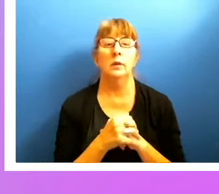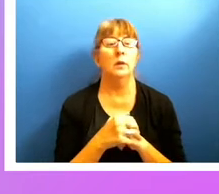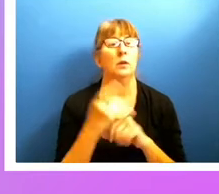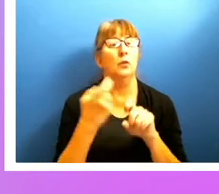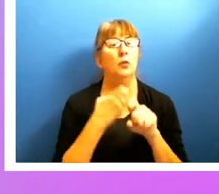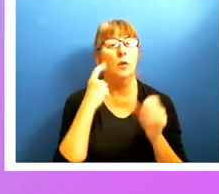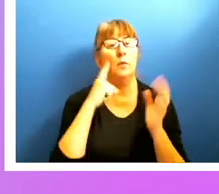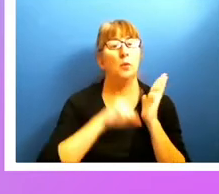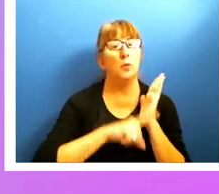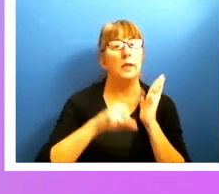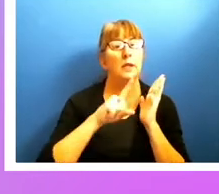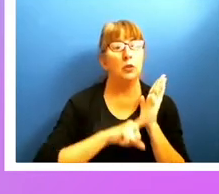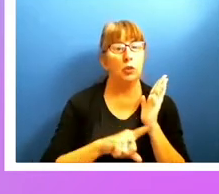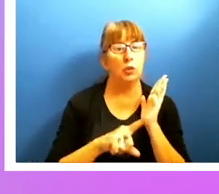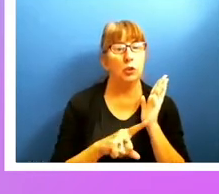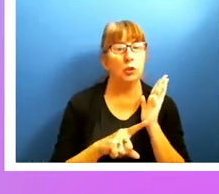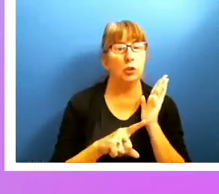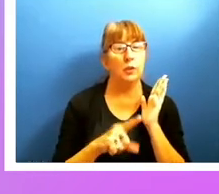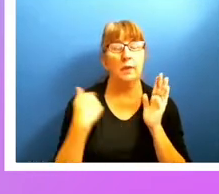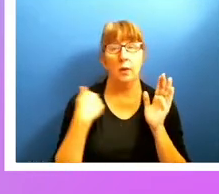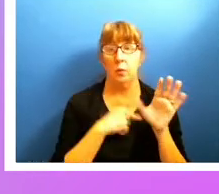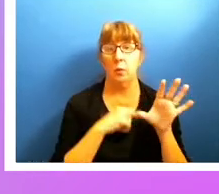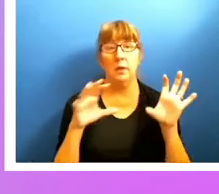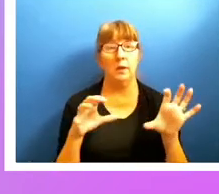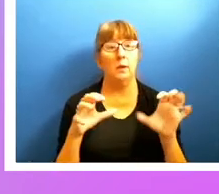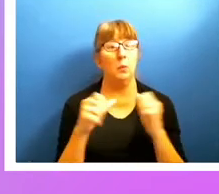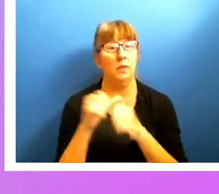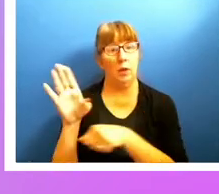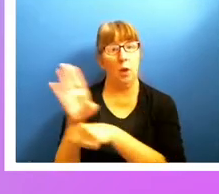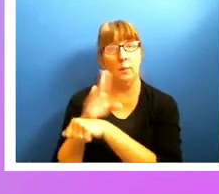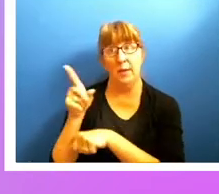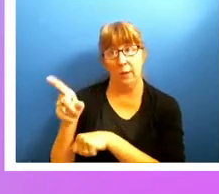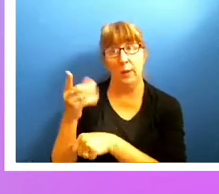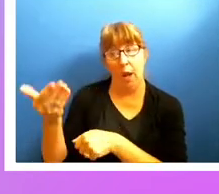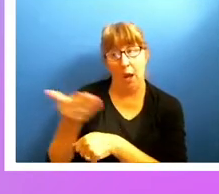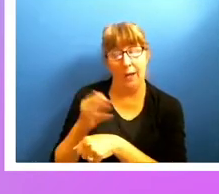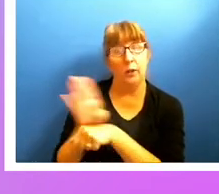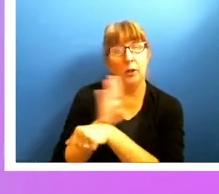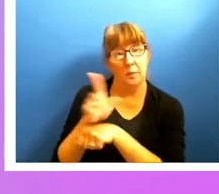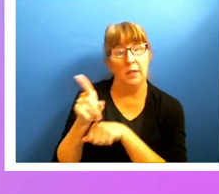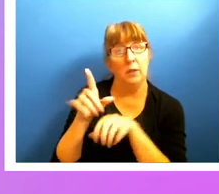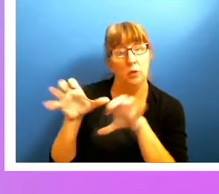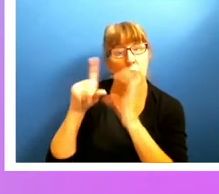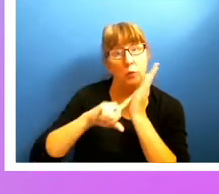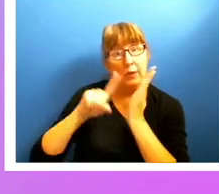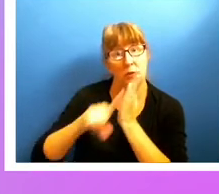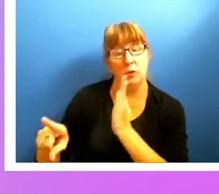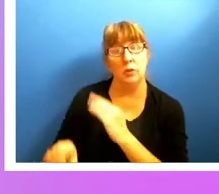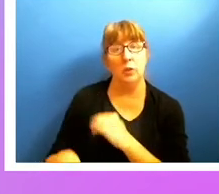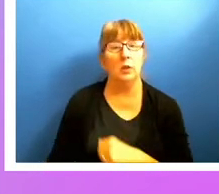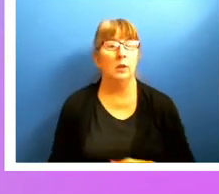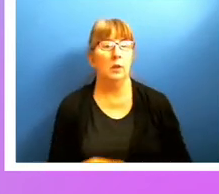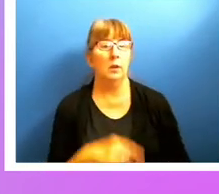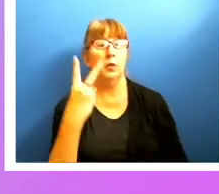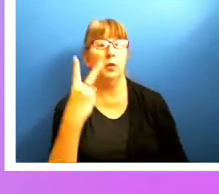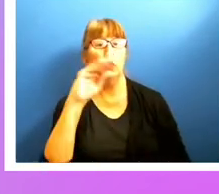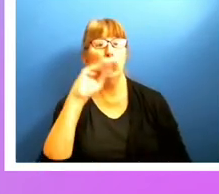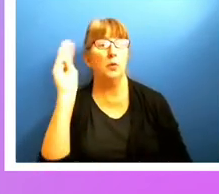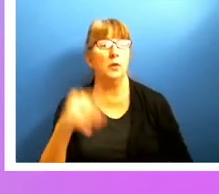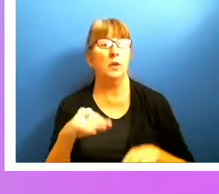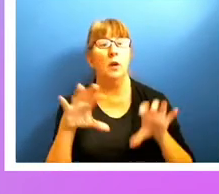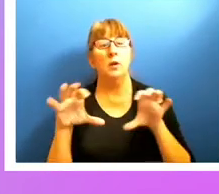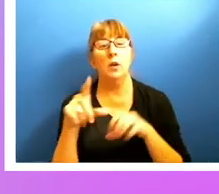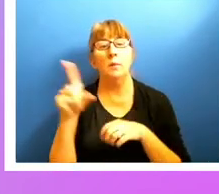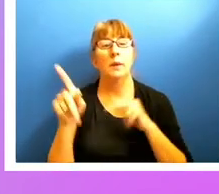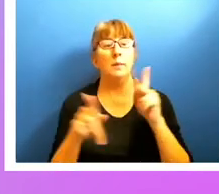with a research company, we commissioned a company to help us with this, 2% of those total e-commerce transactions are completed by people